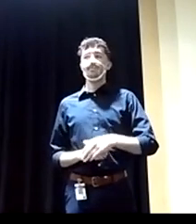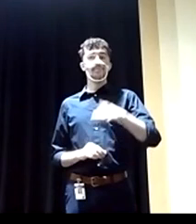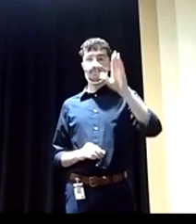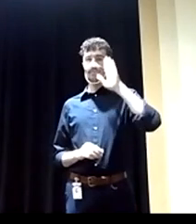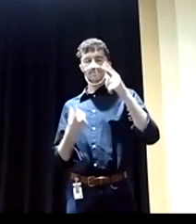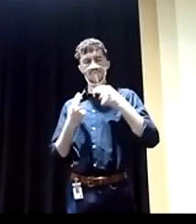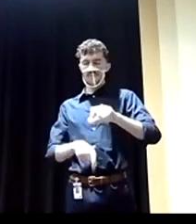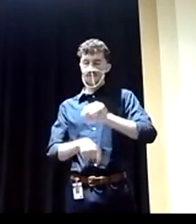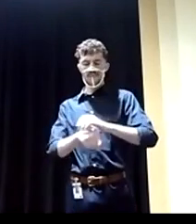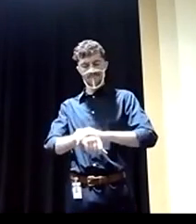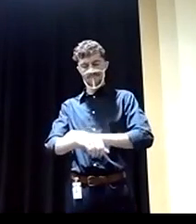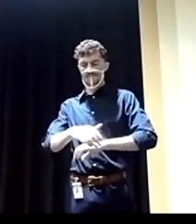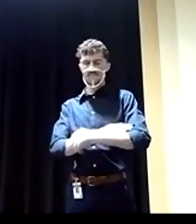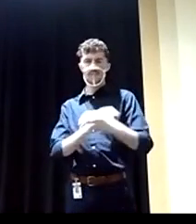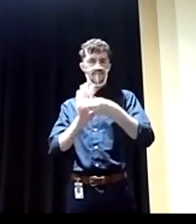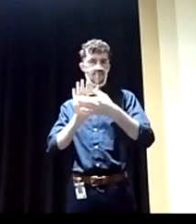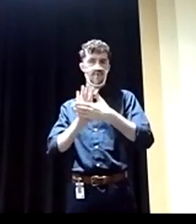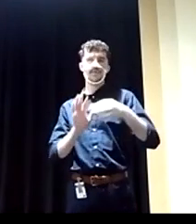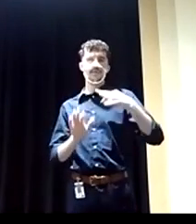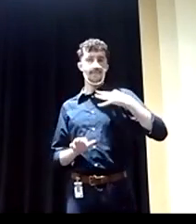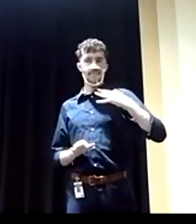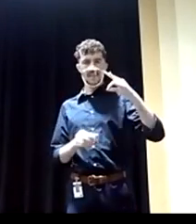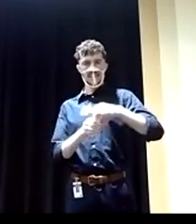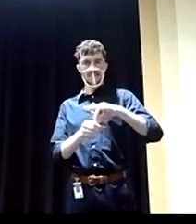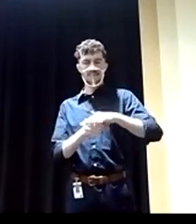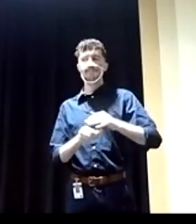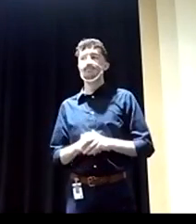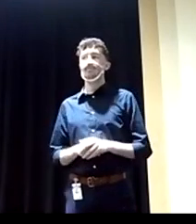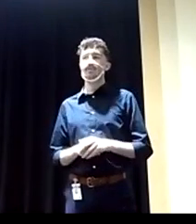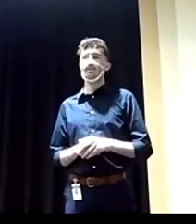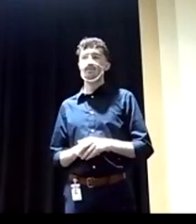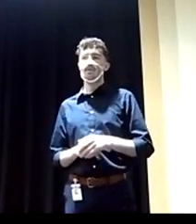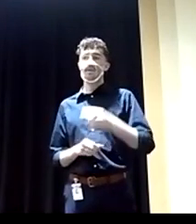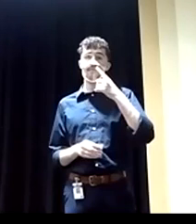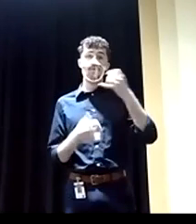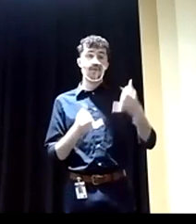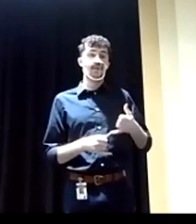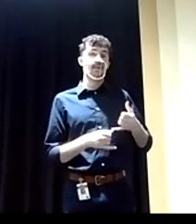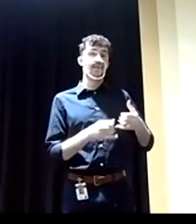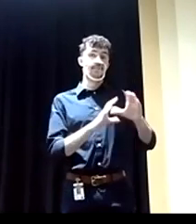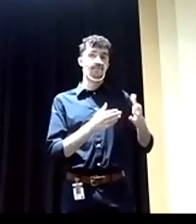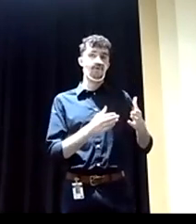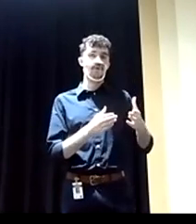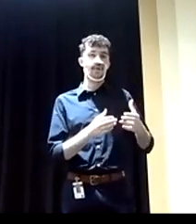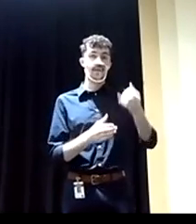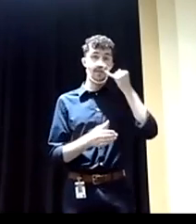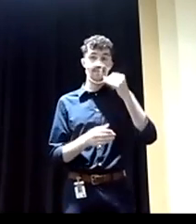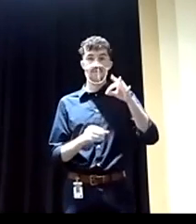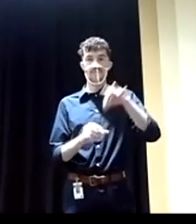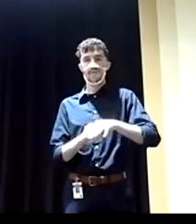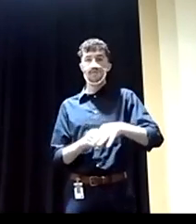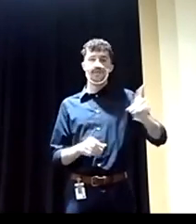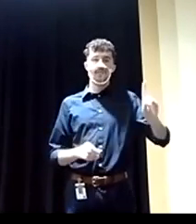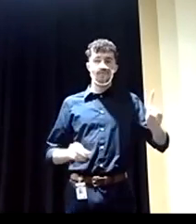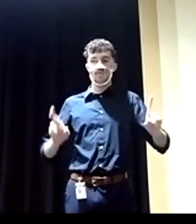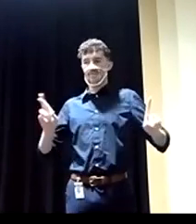ballot. We have a saying in the Libertarian Party is that if you vote Republican or Democrat, you're voting for the same side of